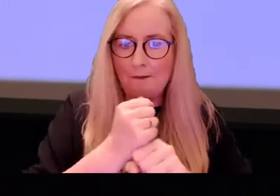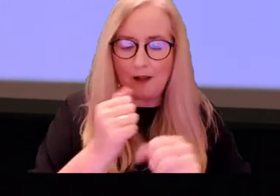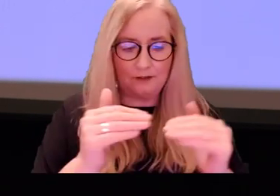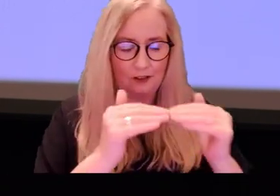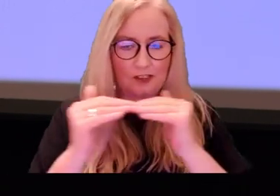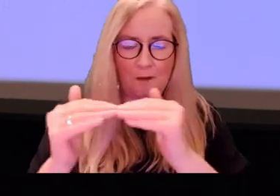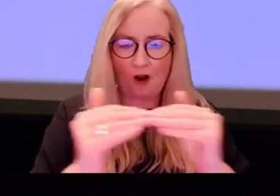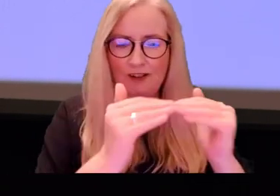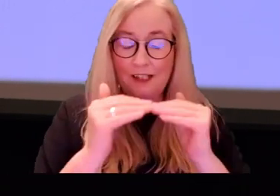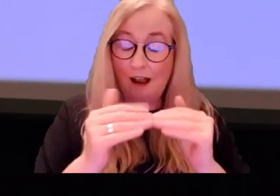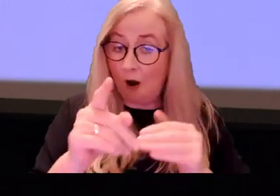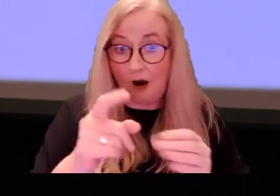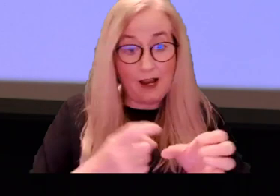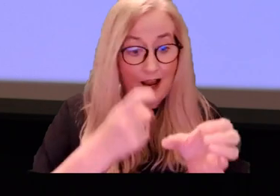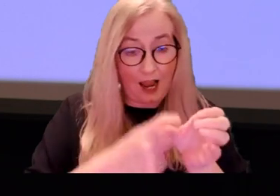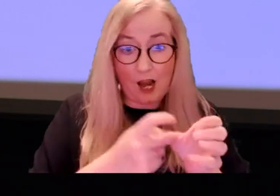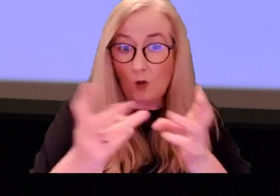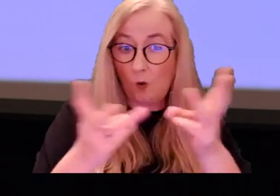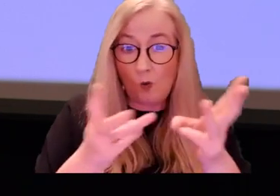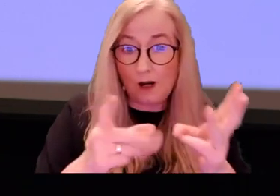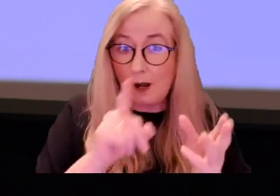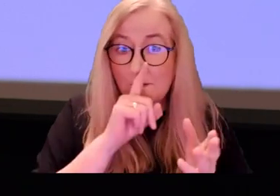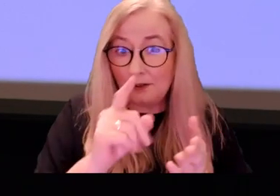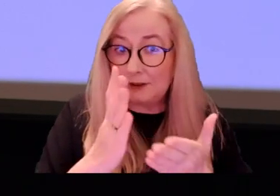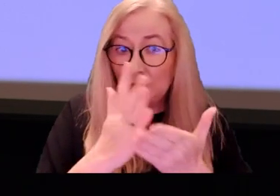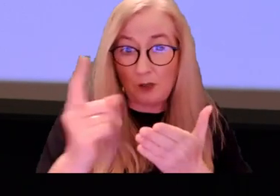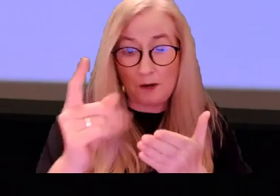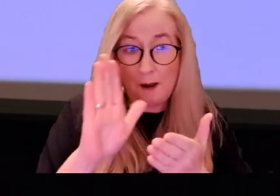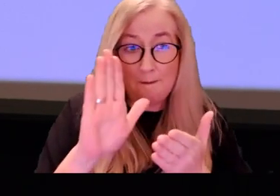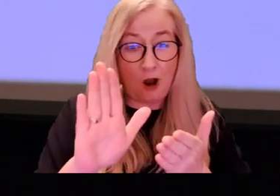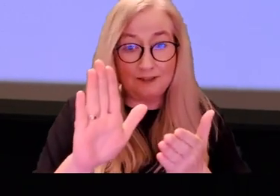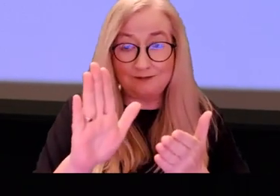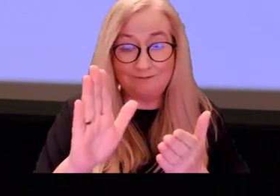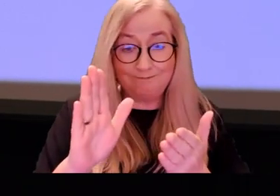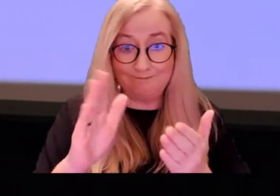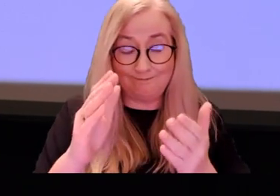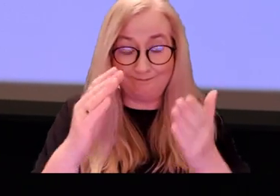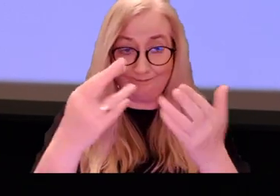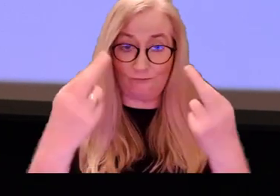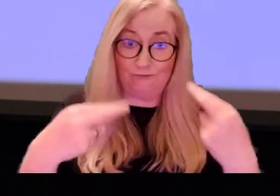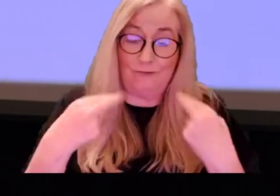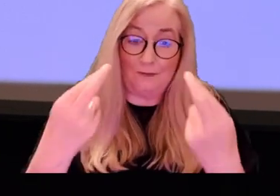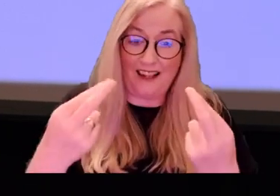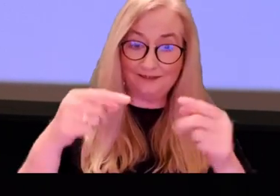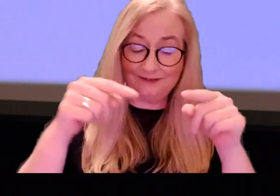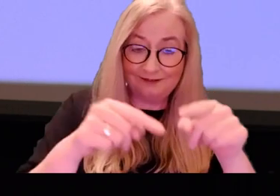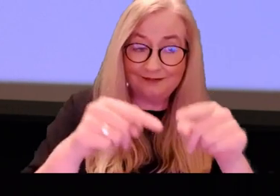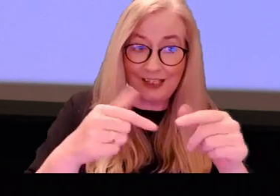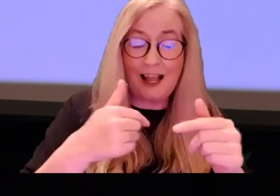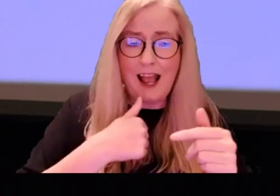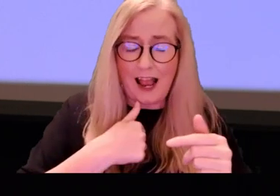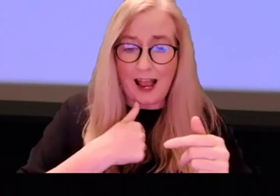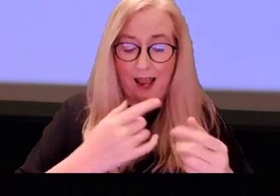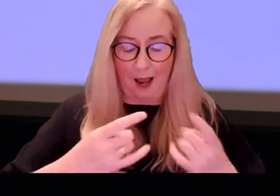to democracy. It's hard work but someone must answer that call and I'm